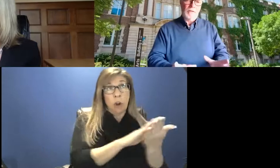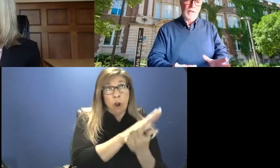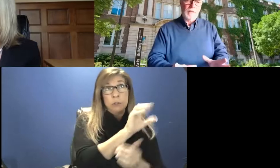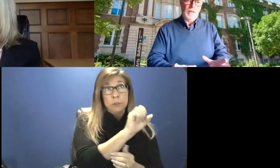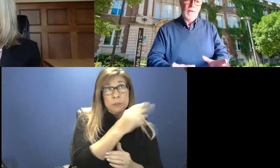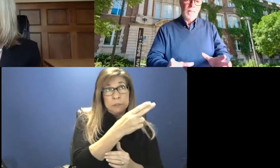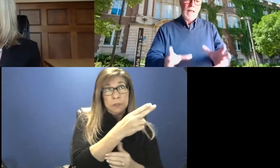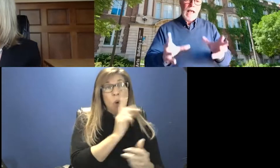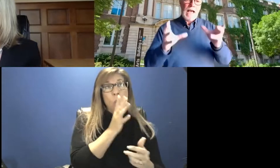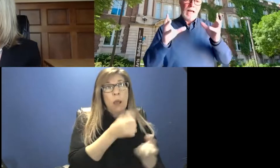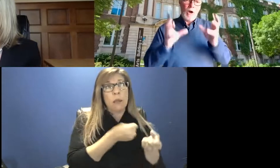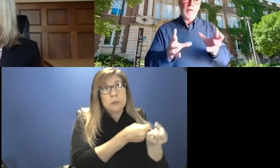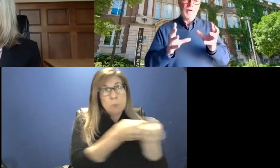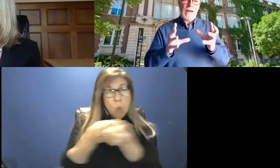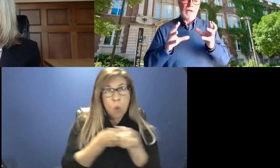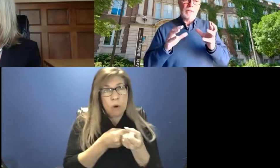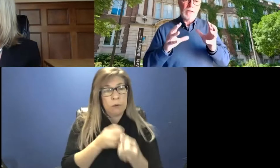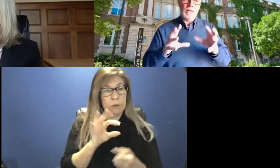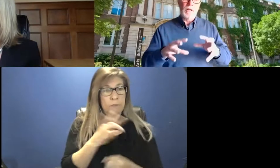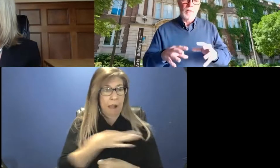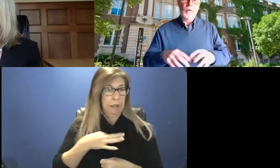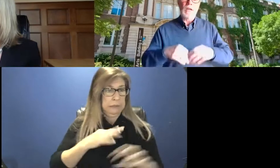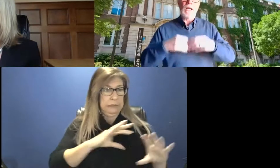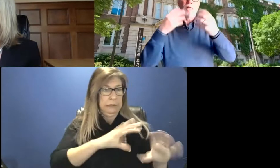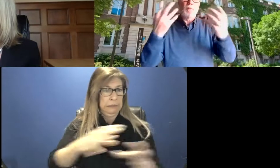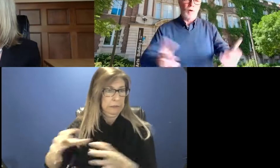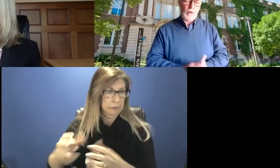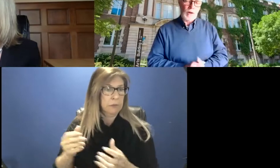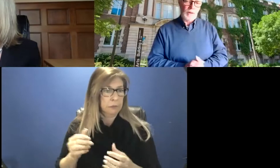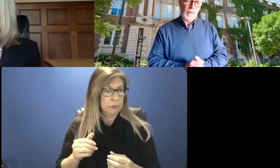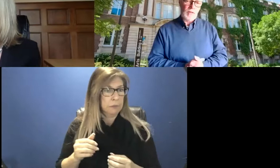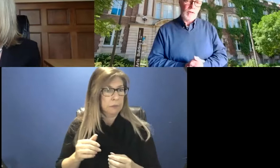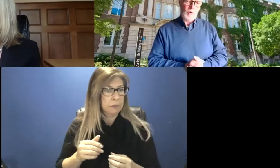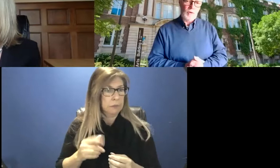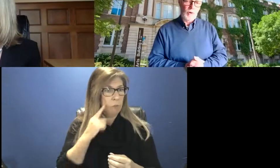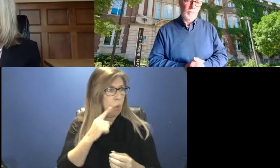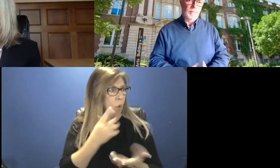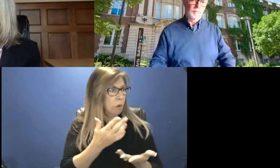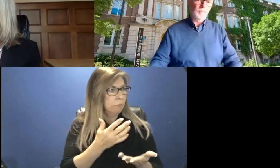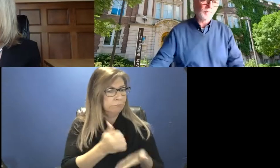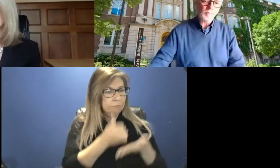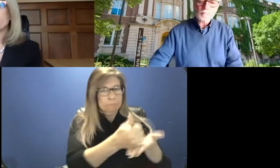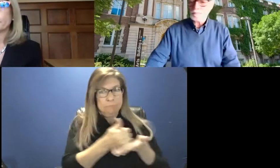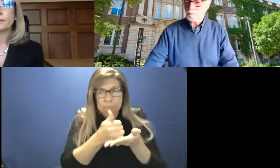faculties and helping the faculties do even more of the great things that you're doing.